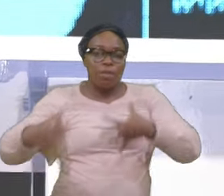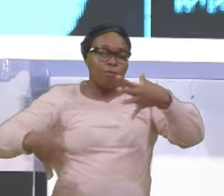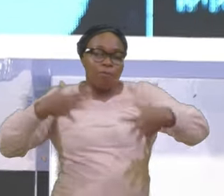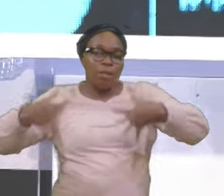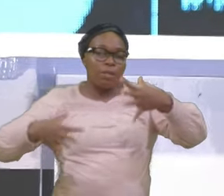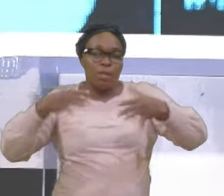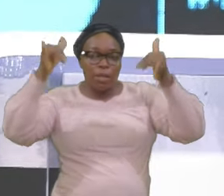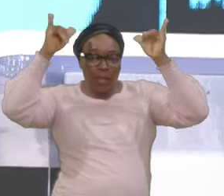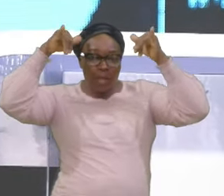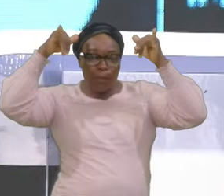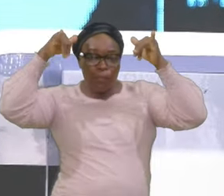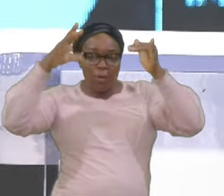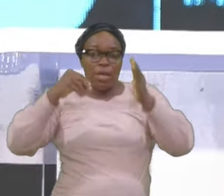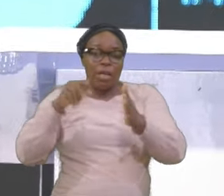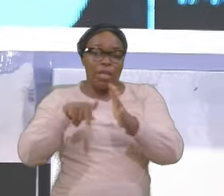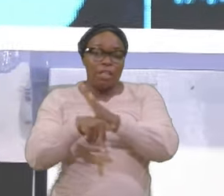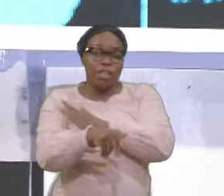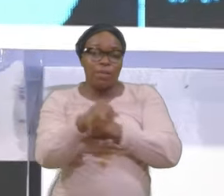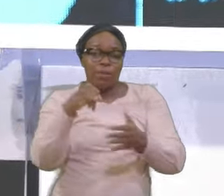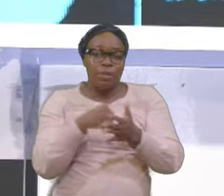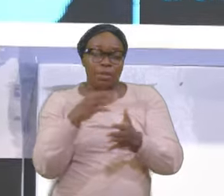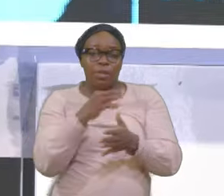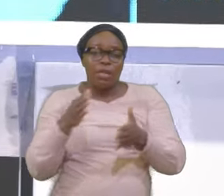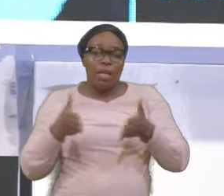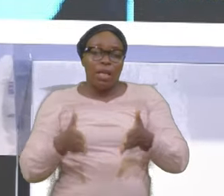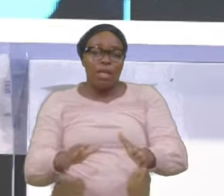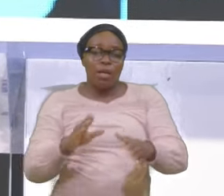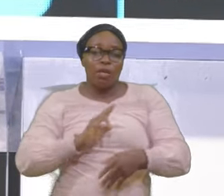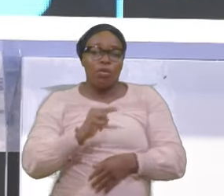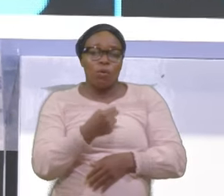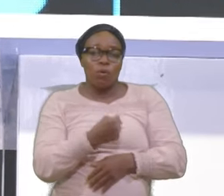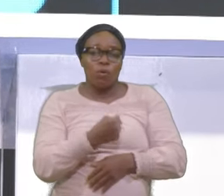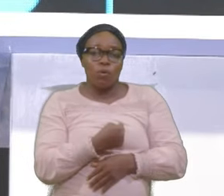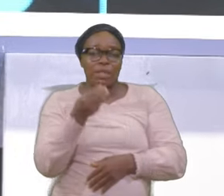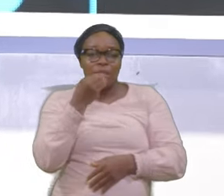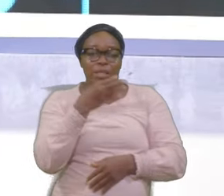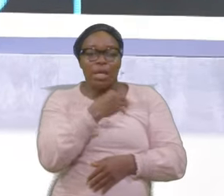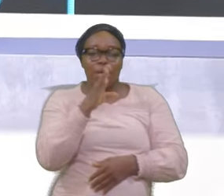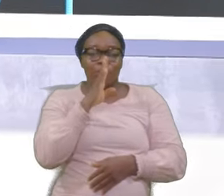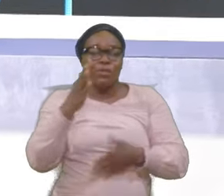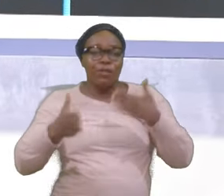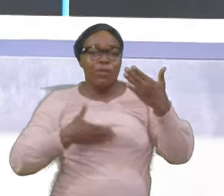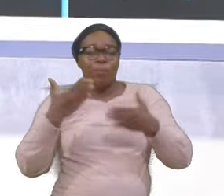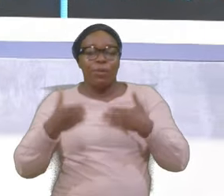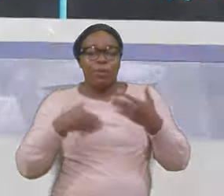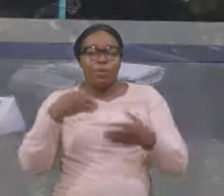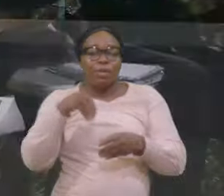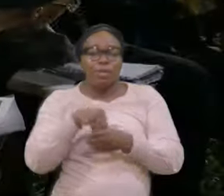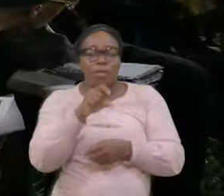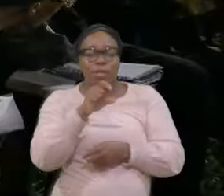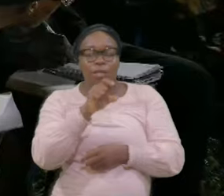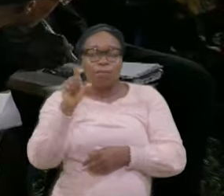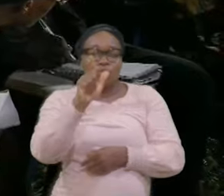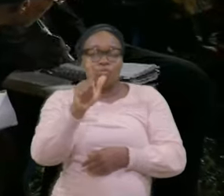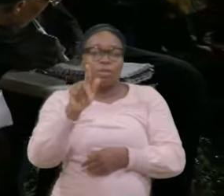it And let us eat And be married Look at verse 24 In verse 24